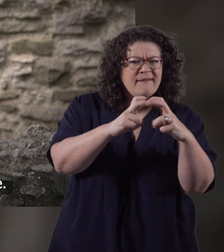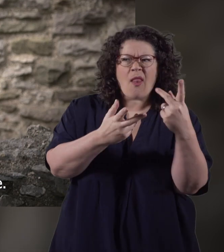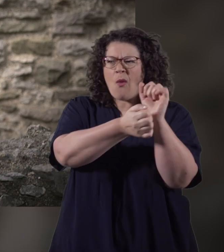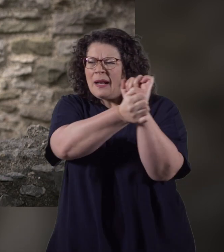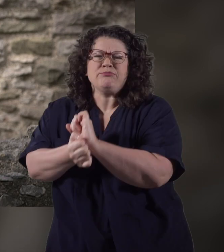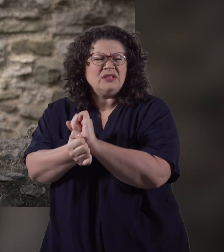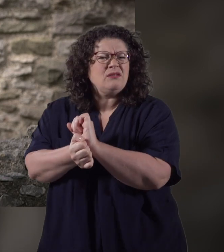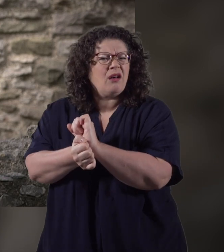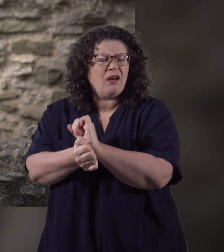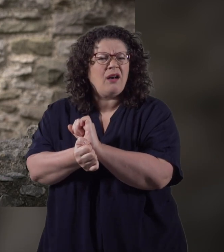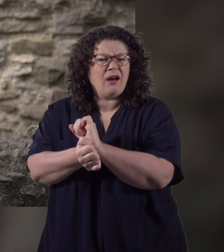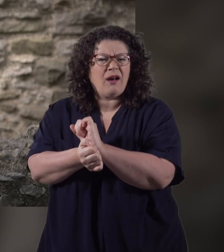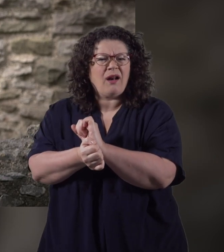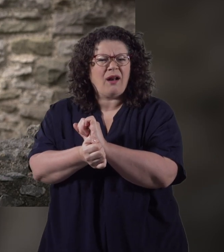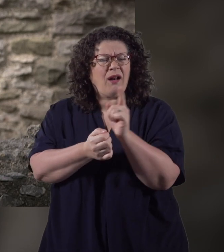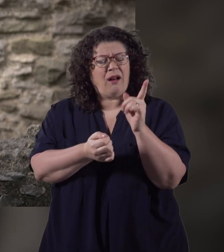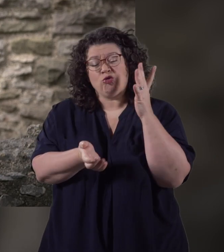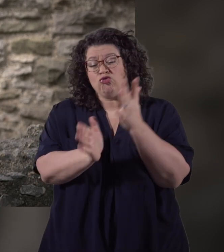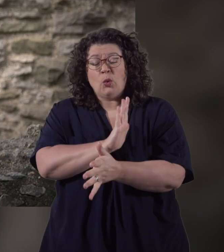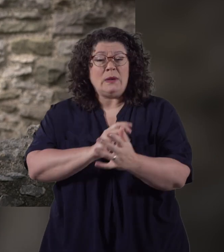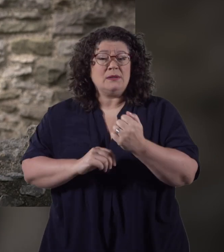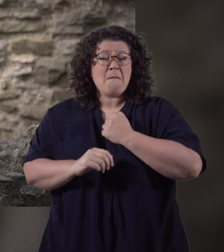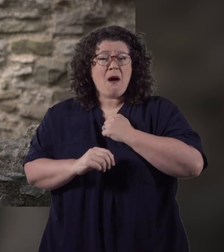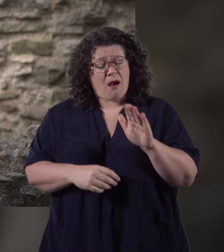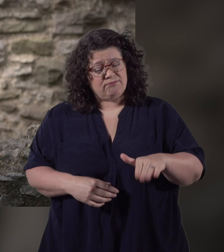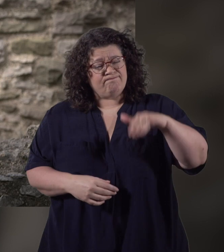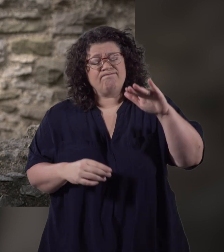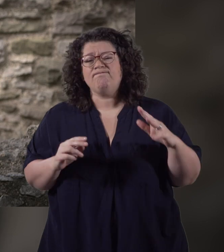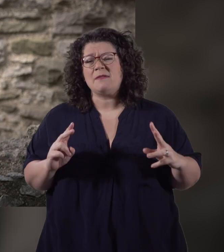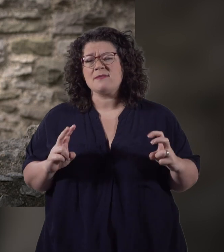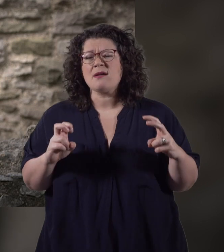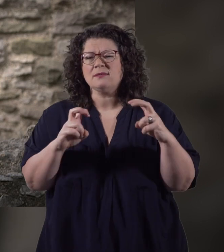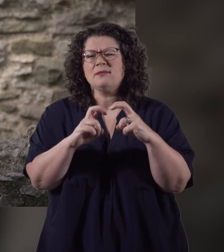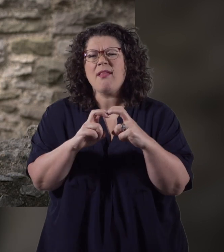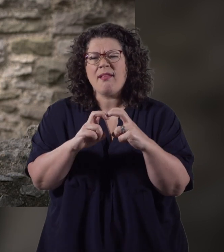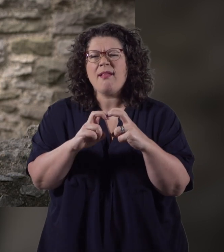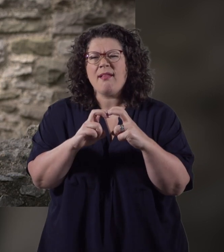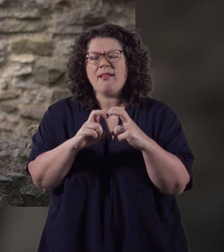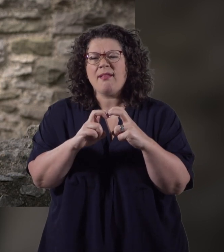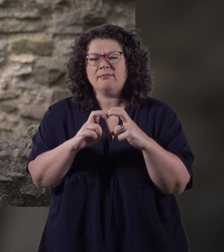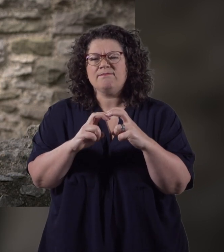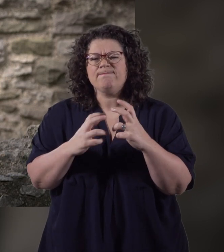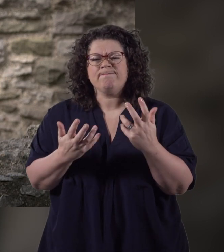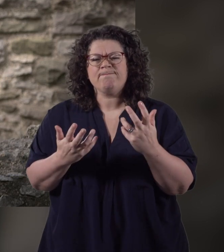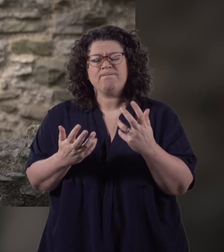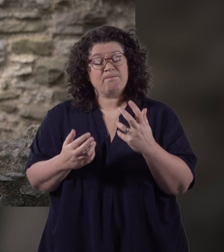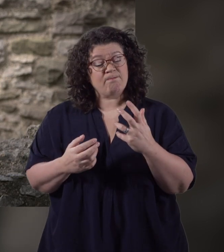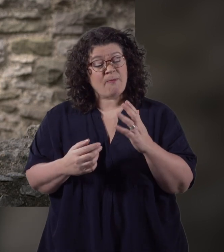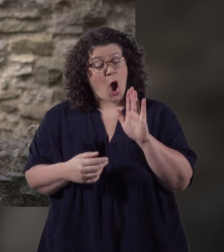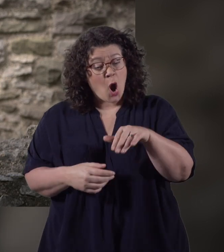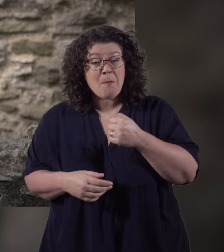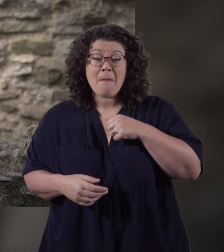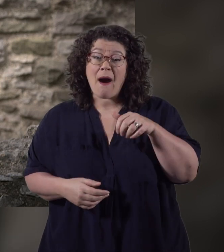more. And he has ruined my beloved Sachath. And so